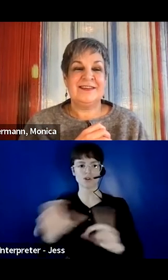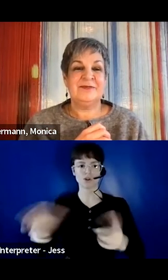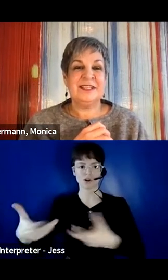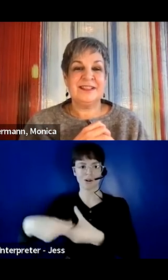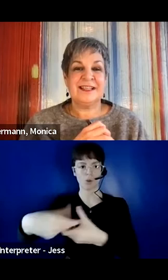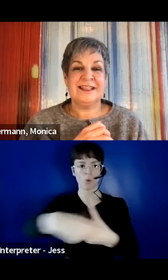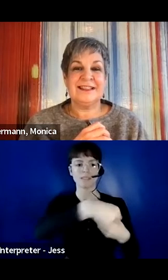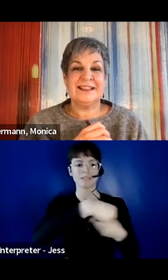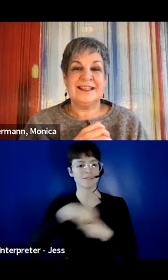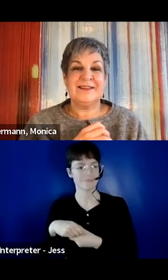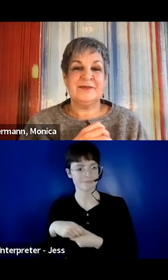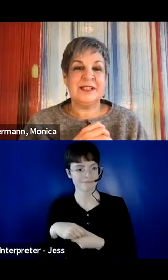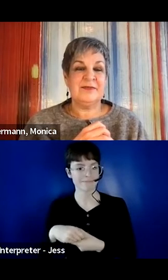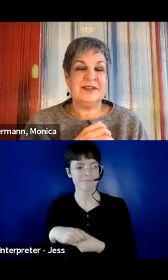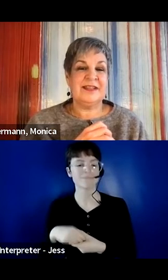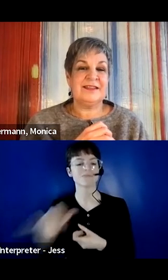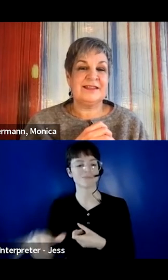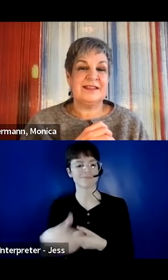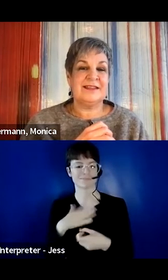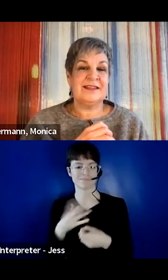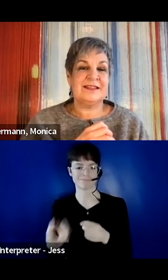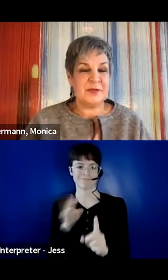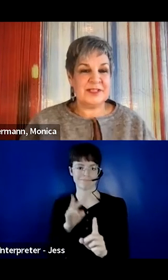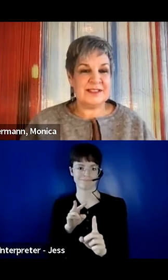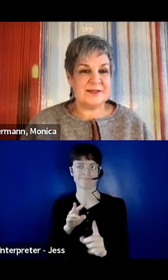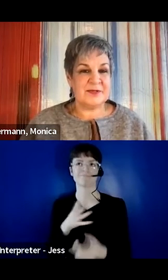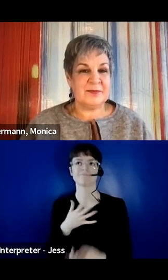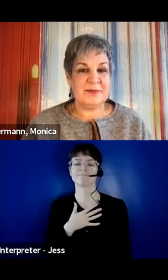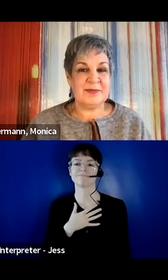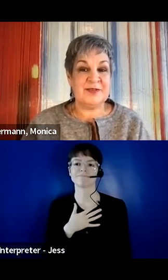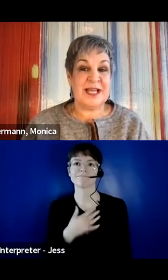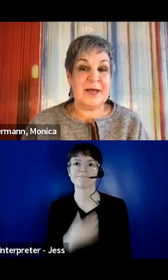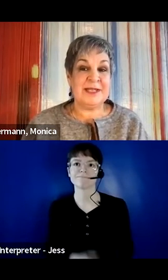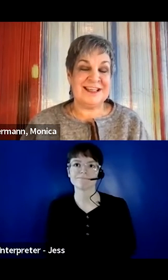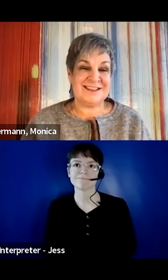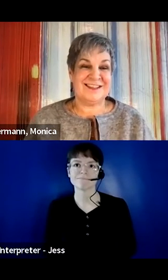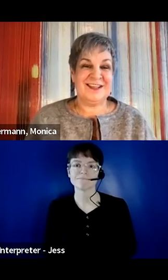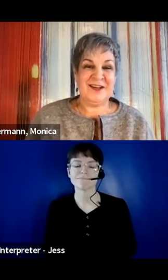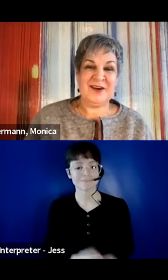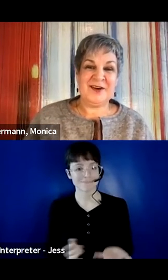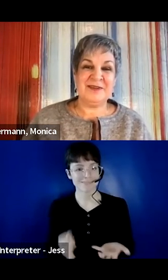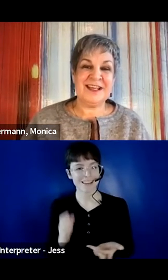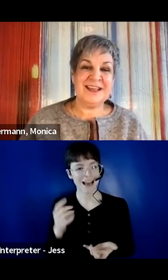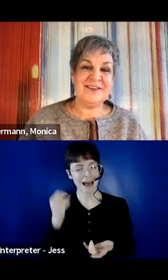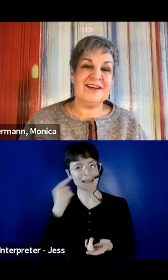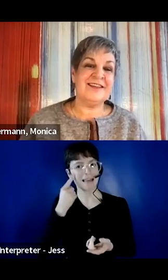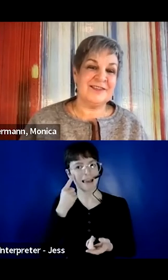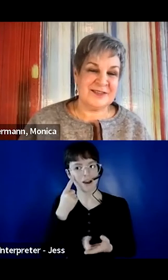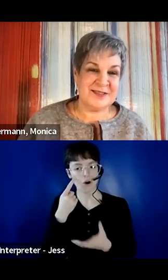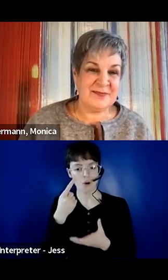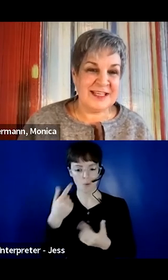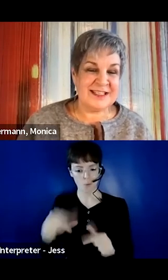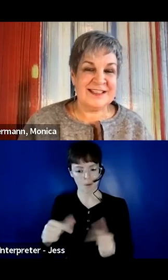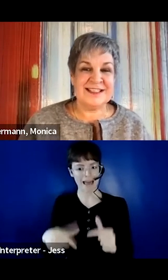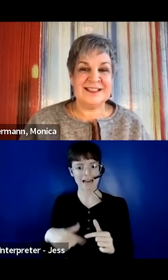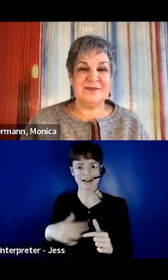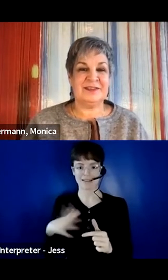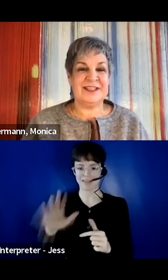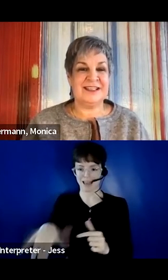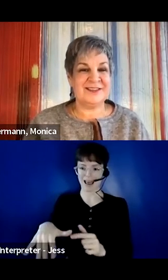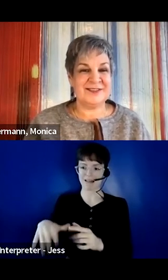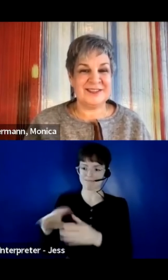And really, it's the experiences that really make me do a happy dance are when I hear others make